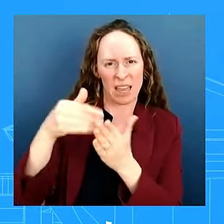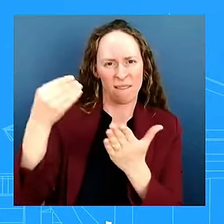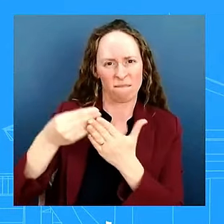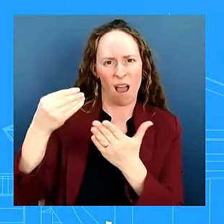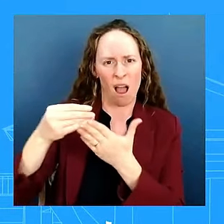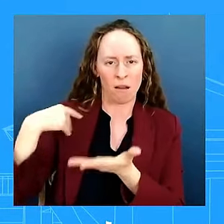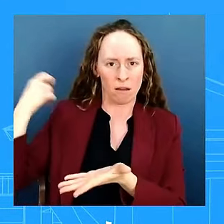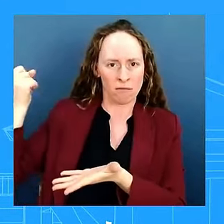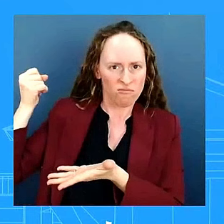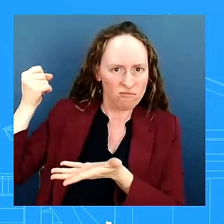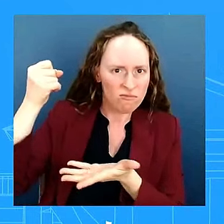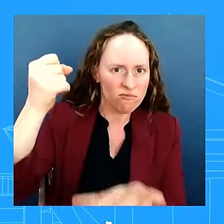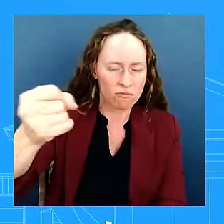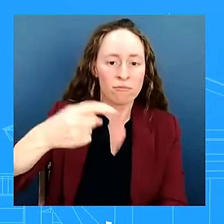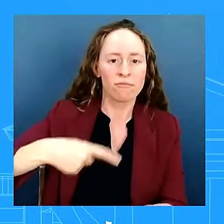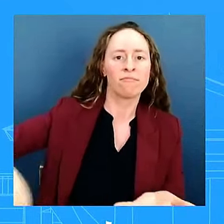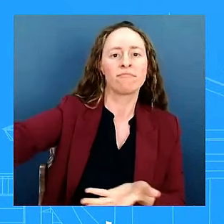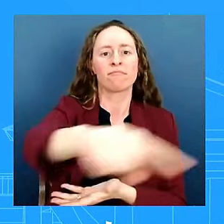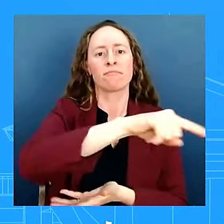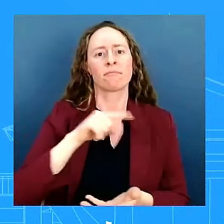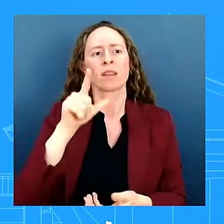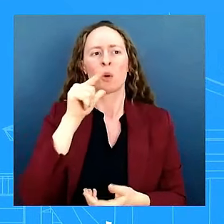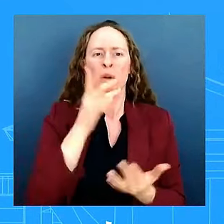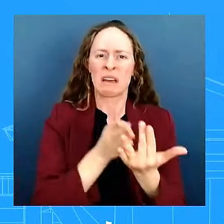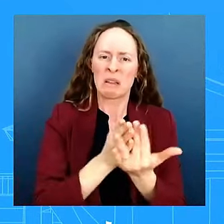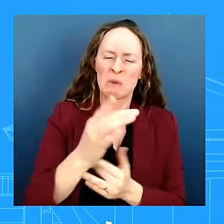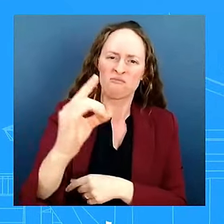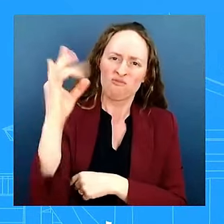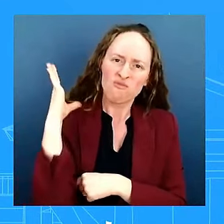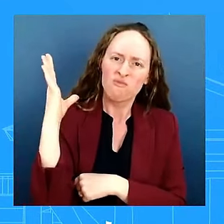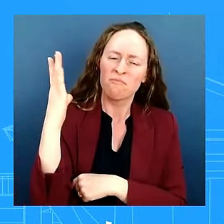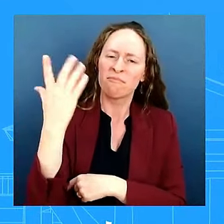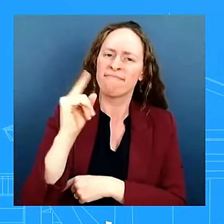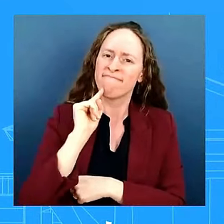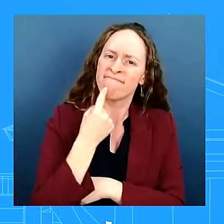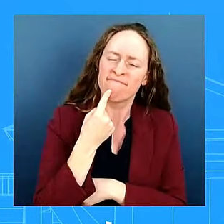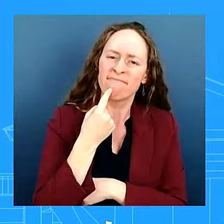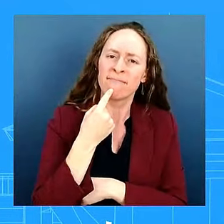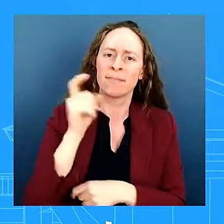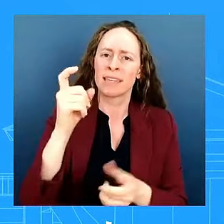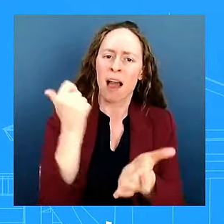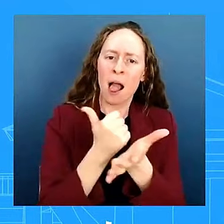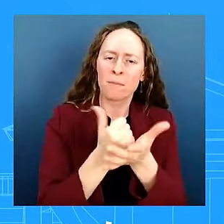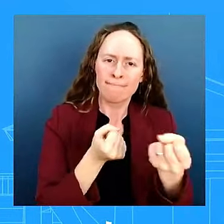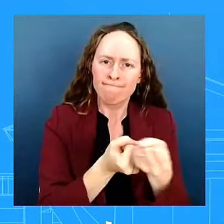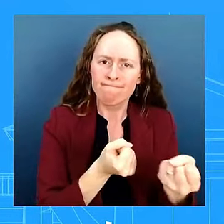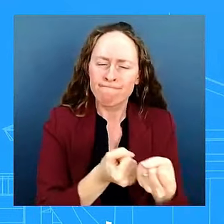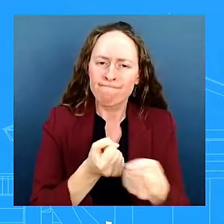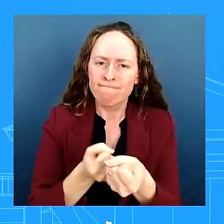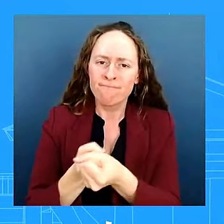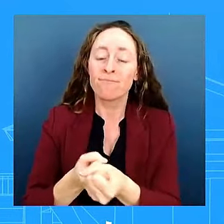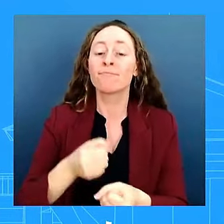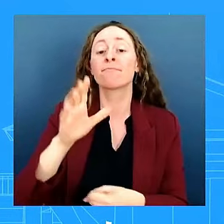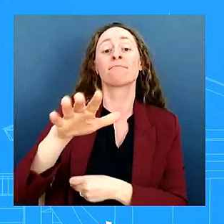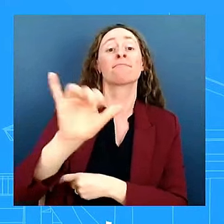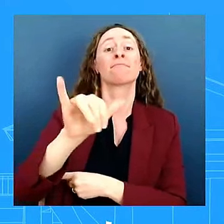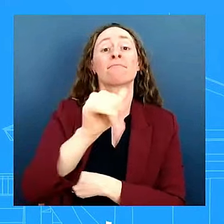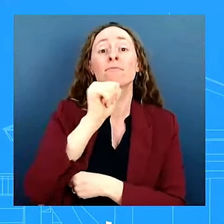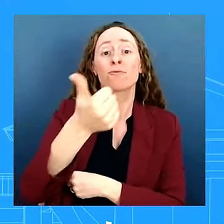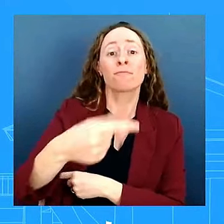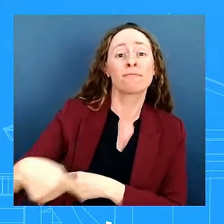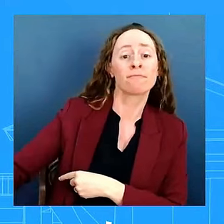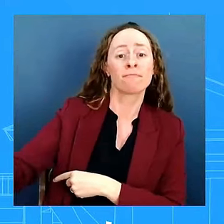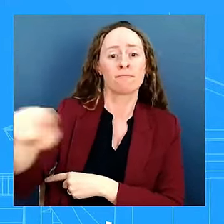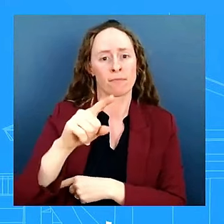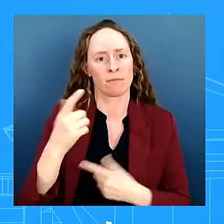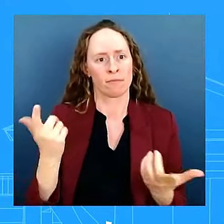gender-based violence guidance on new protections to meet the housing needs of survivors of domestic violence sexual